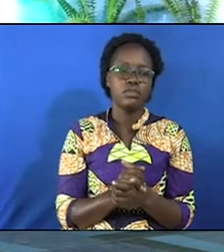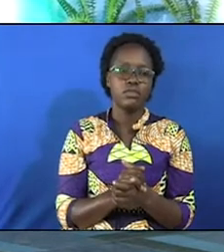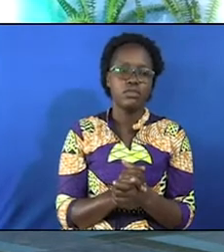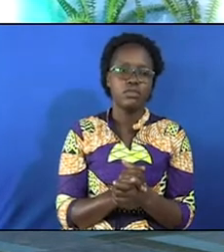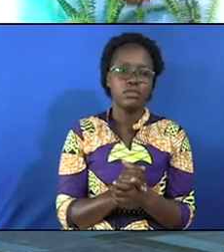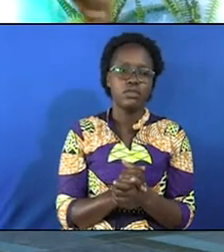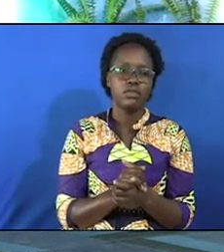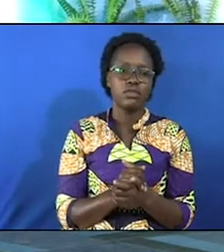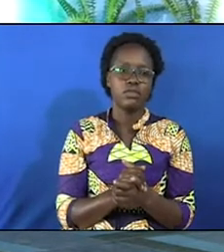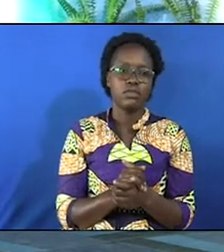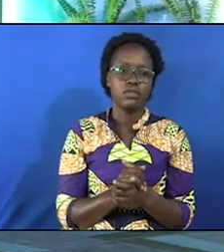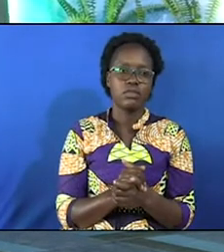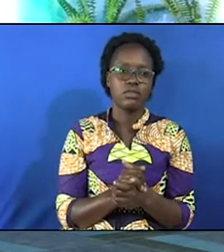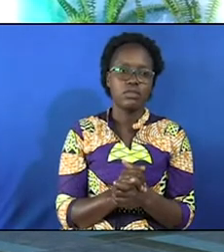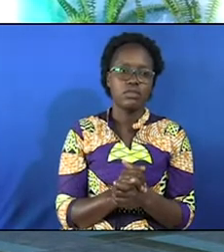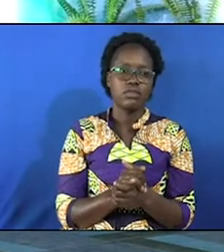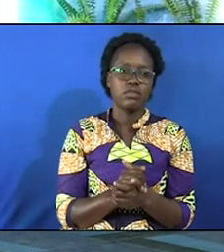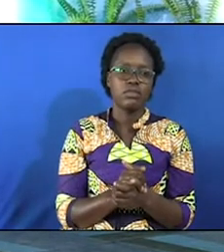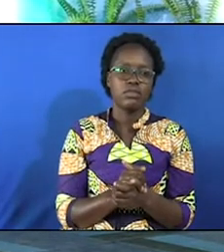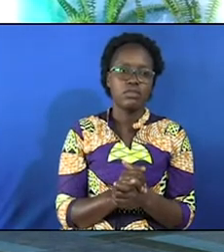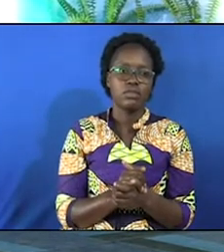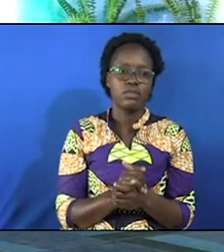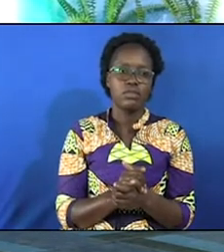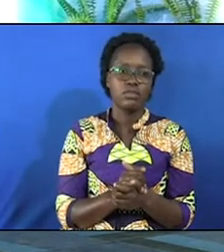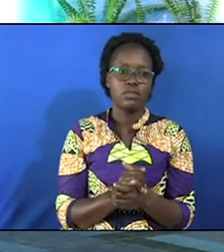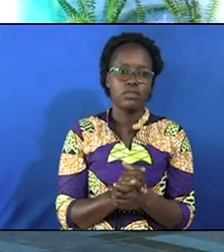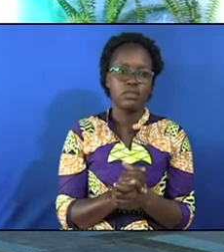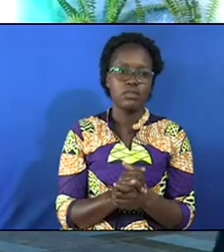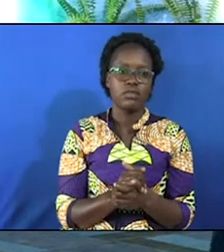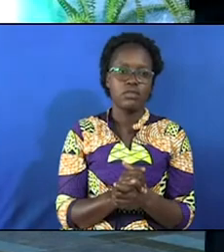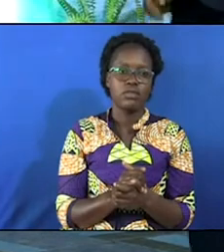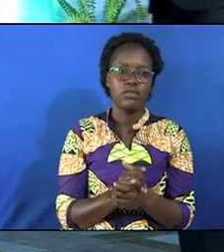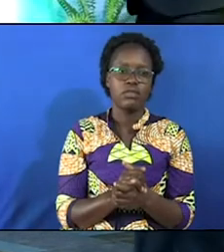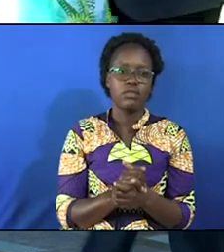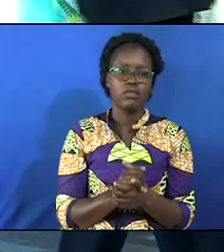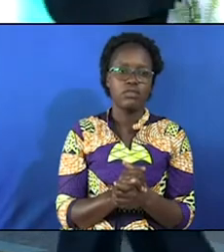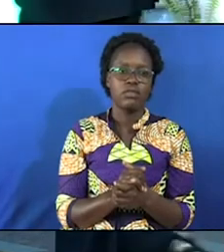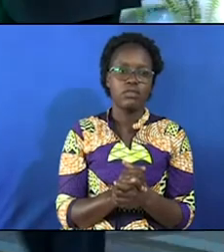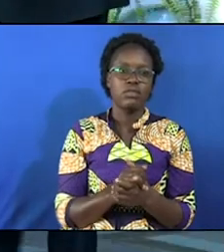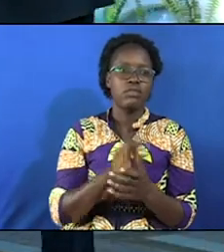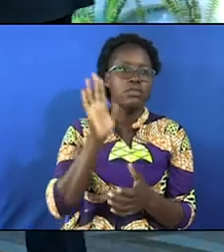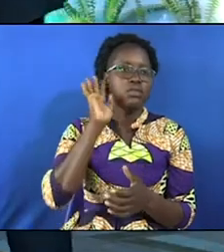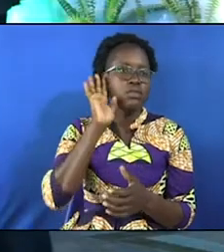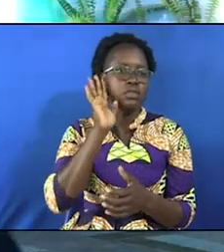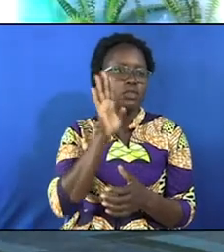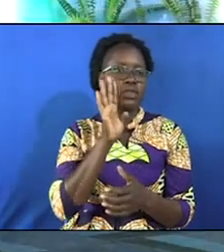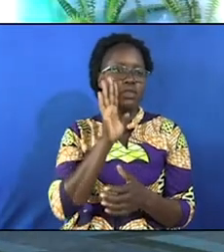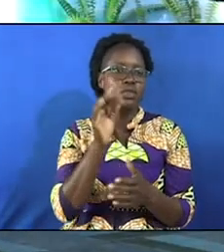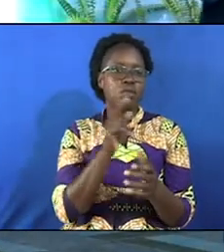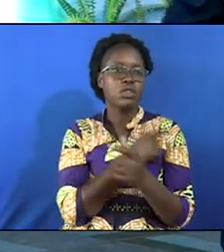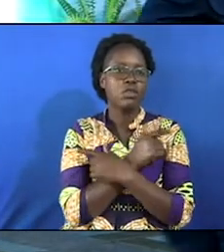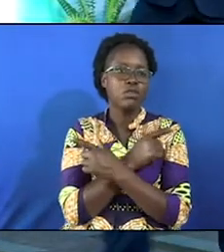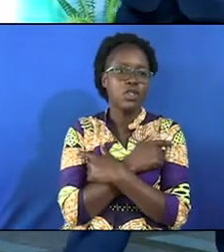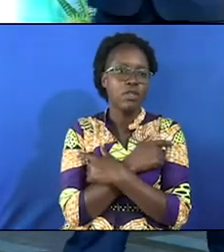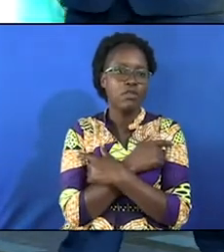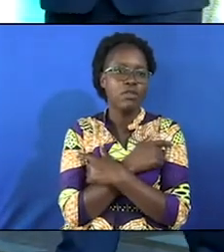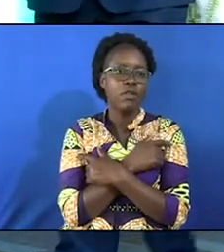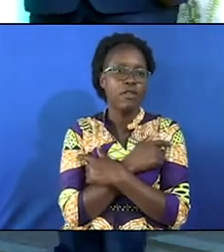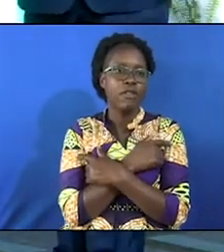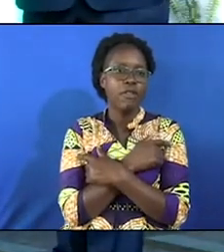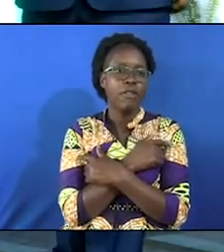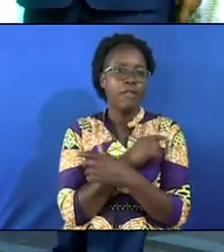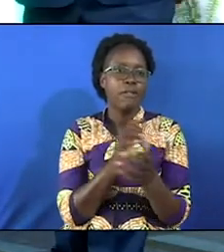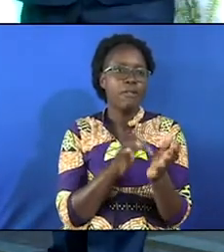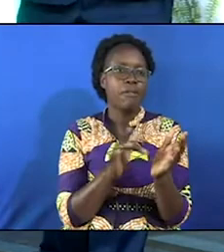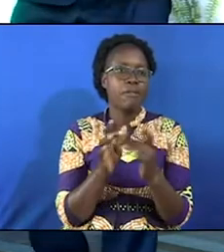my colleagues take their position I want to say this you've heard of the whispers of love you've heard